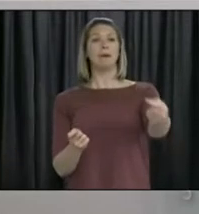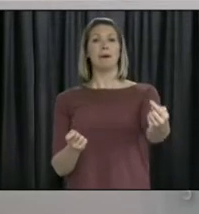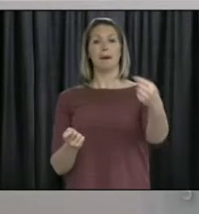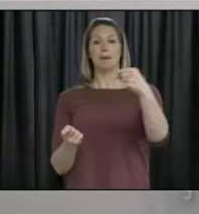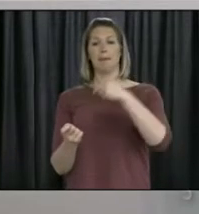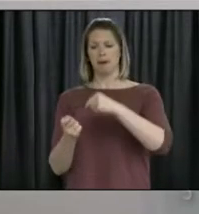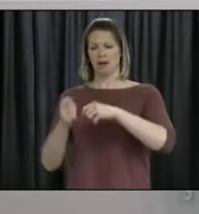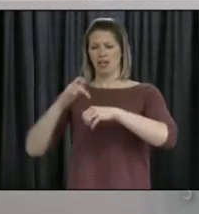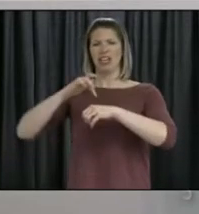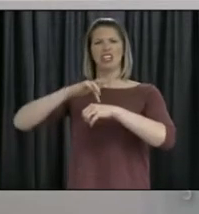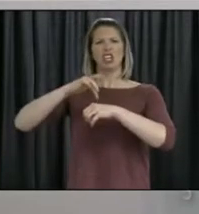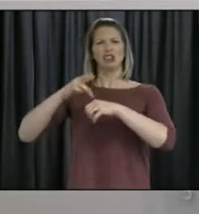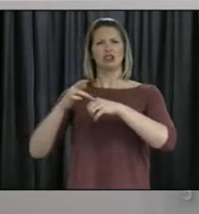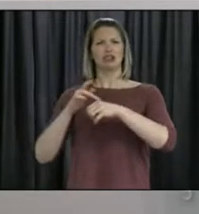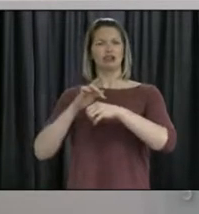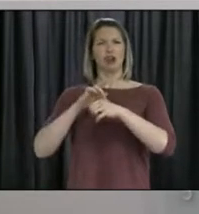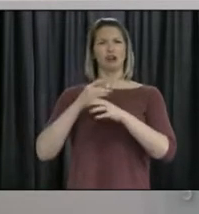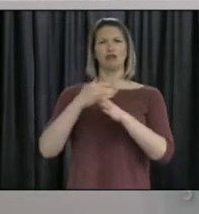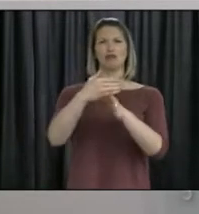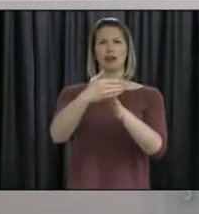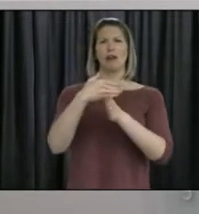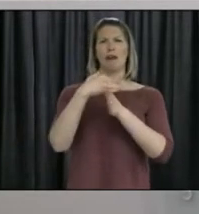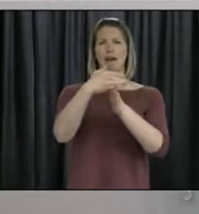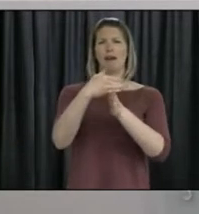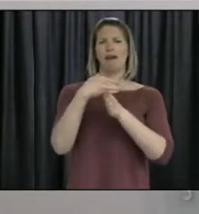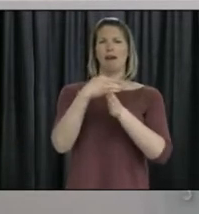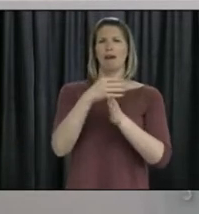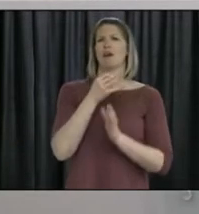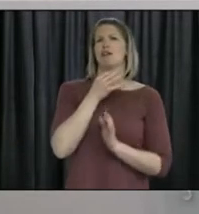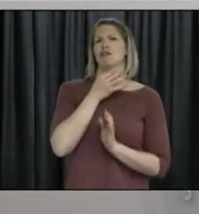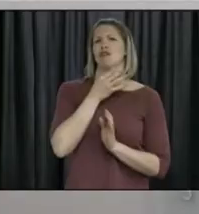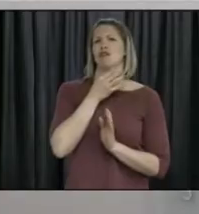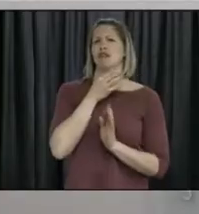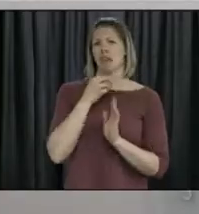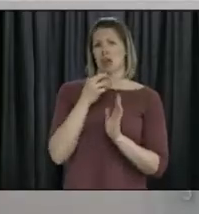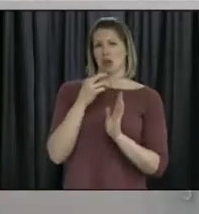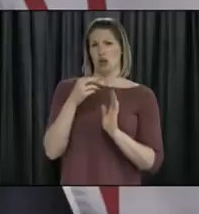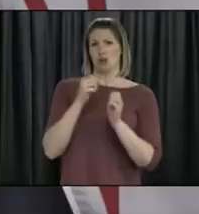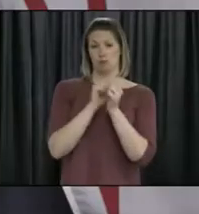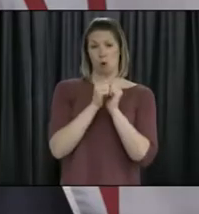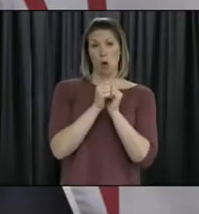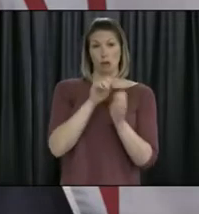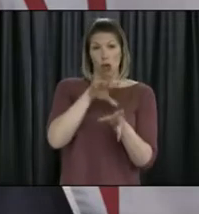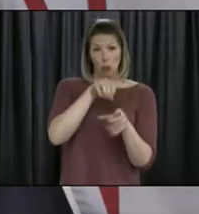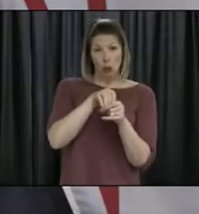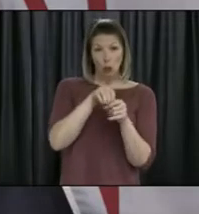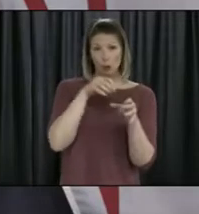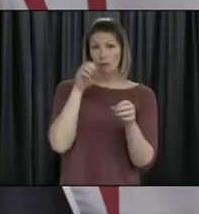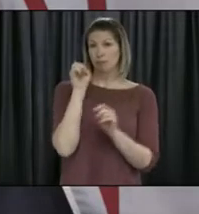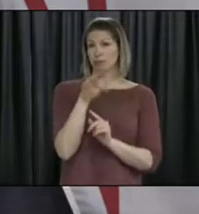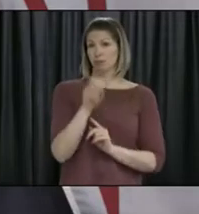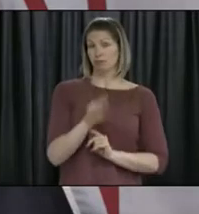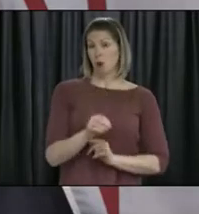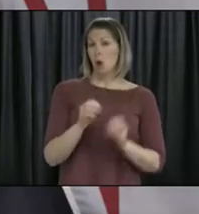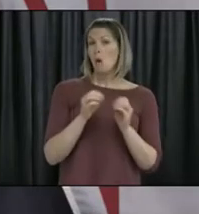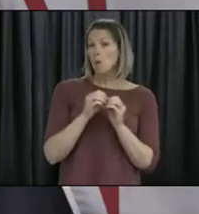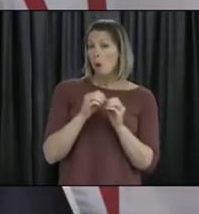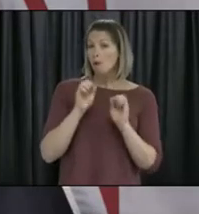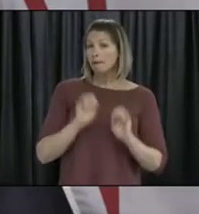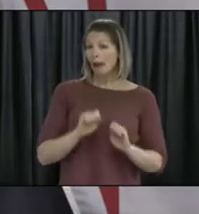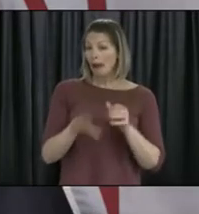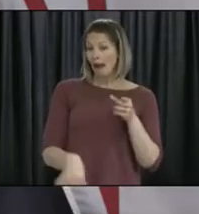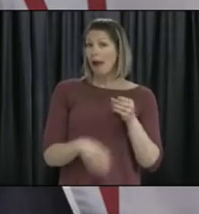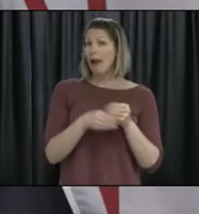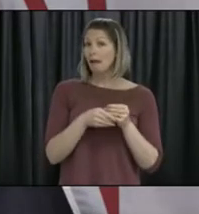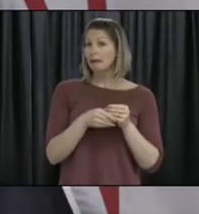reconsidering one of these band activities or are these decisions final? So, you know, as we said before, that this is a